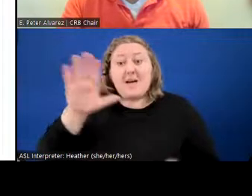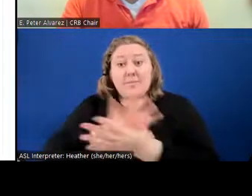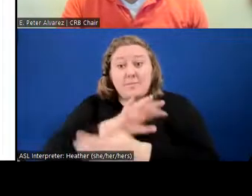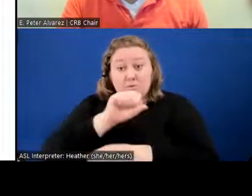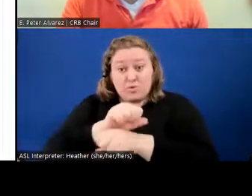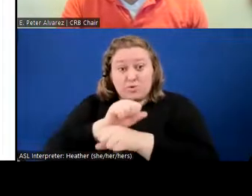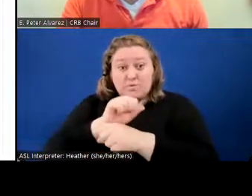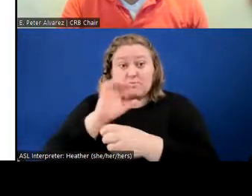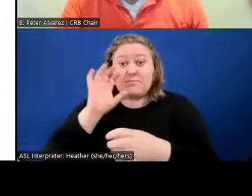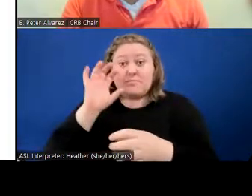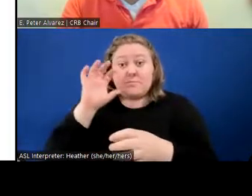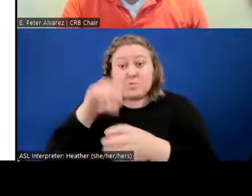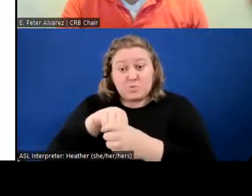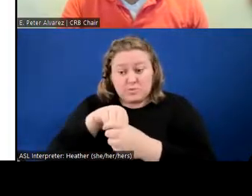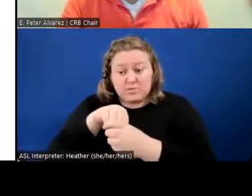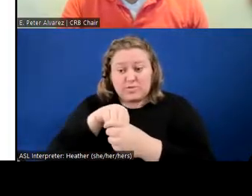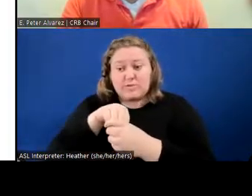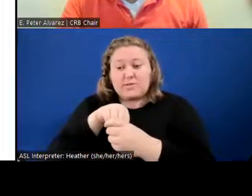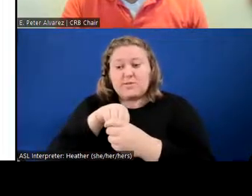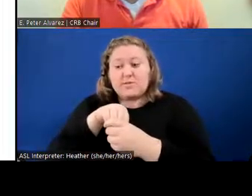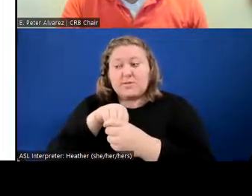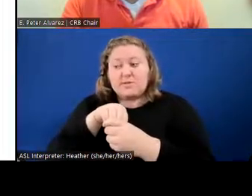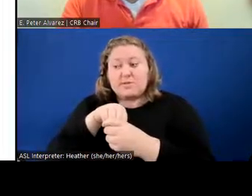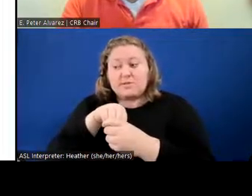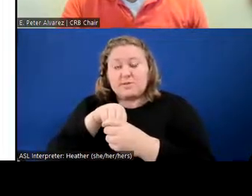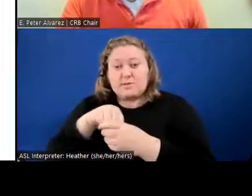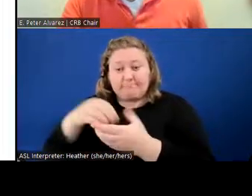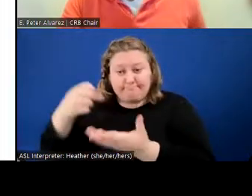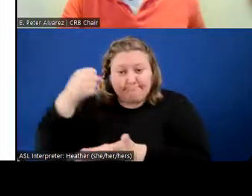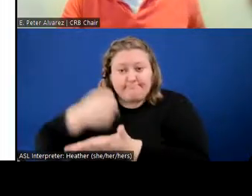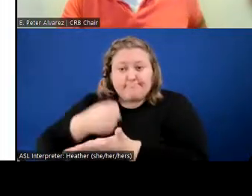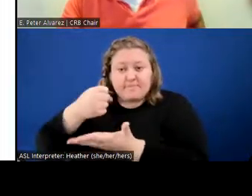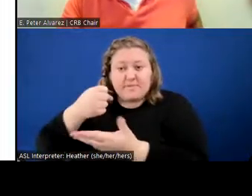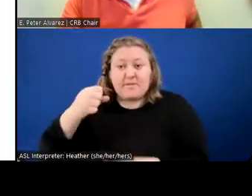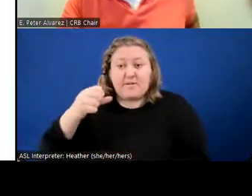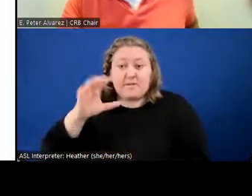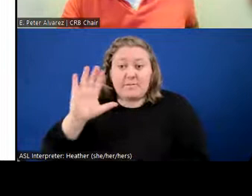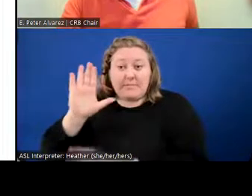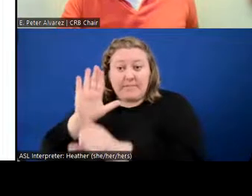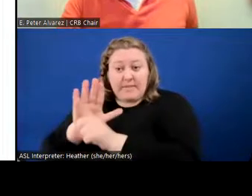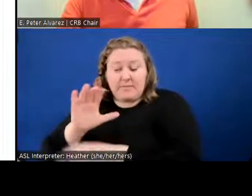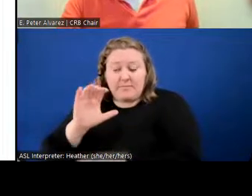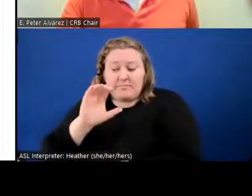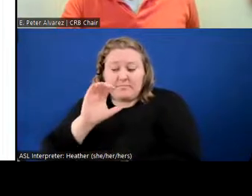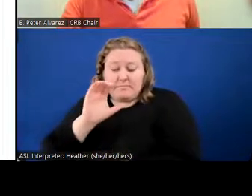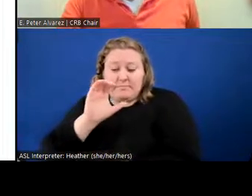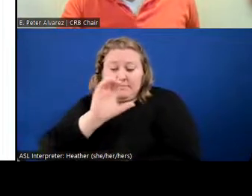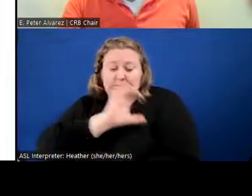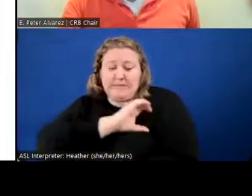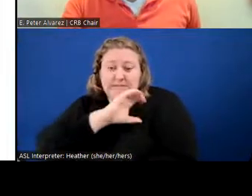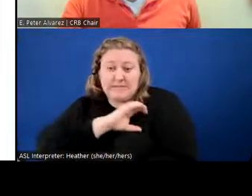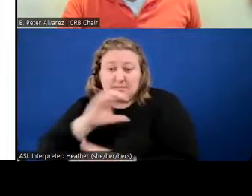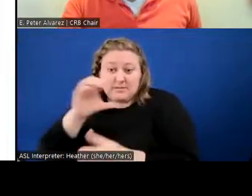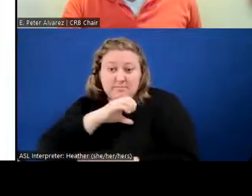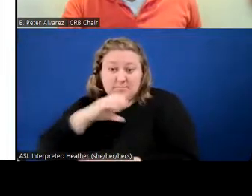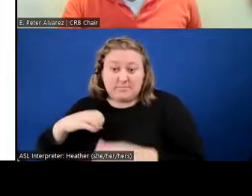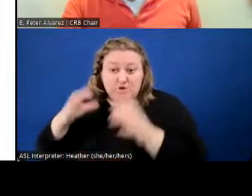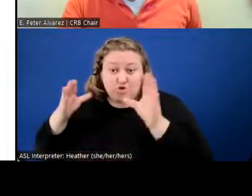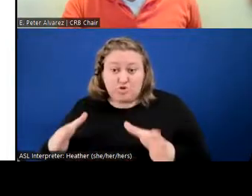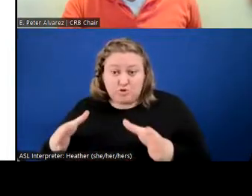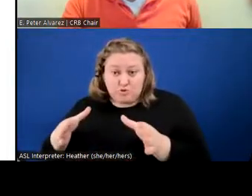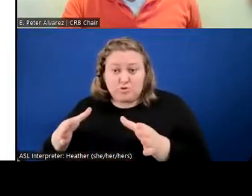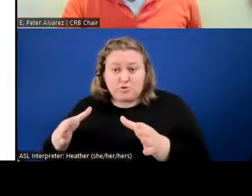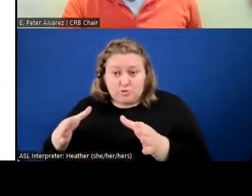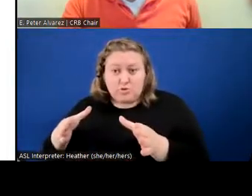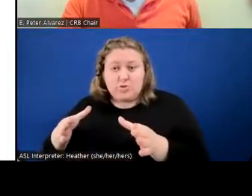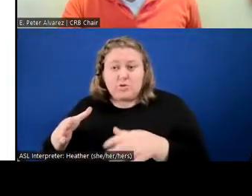accessations from the police commissioner of the individual officers of their good